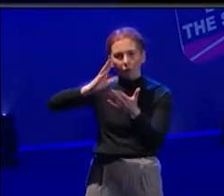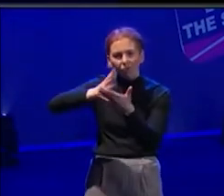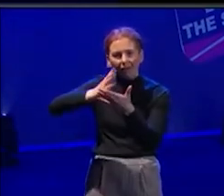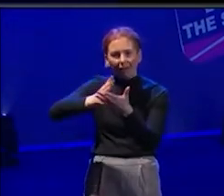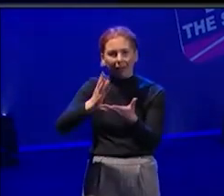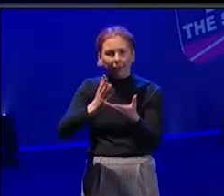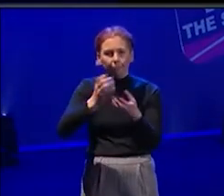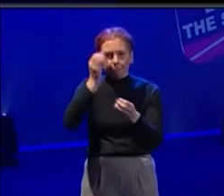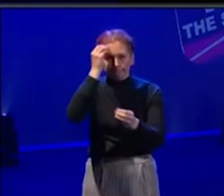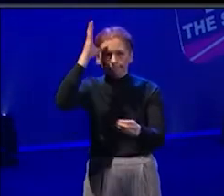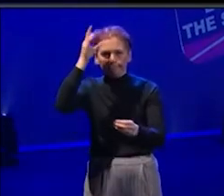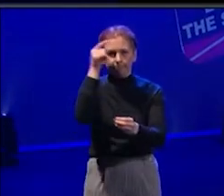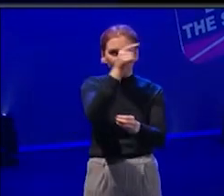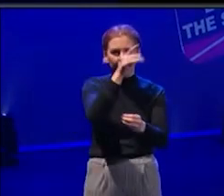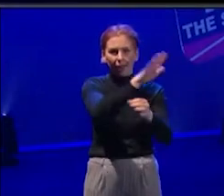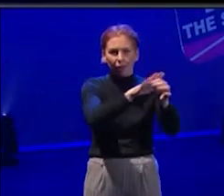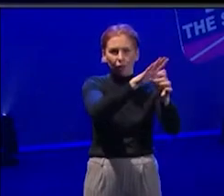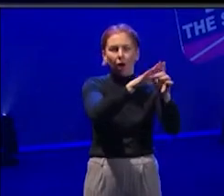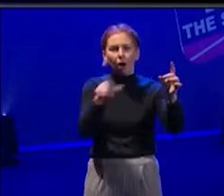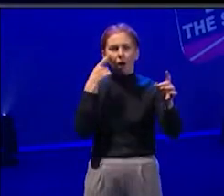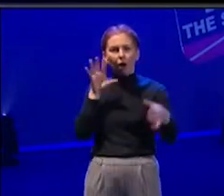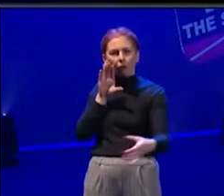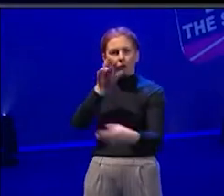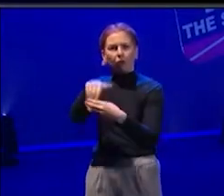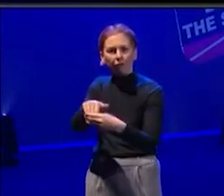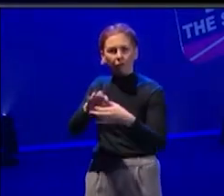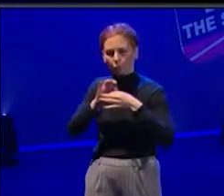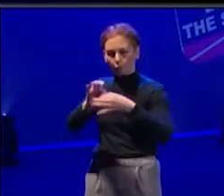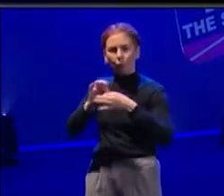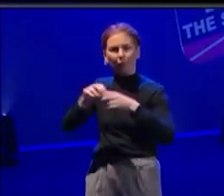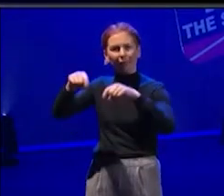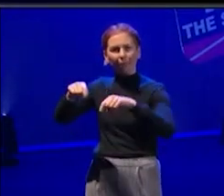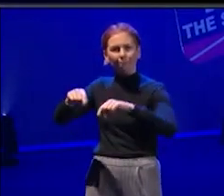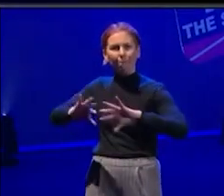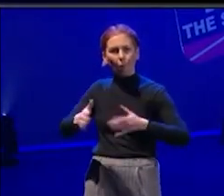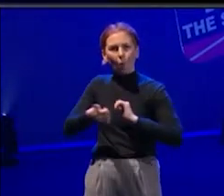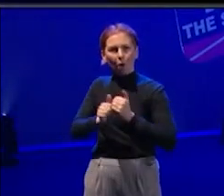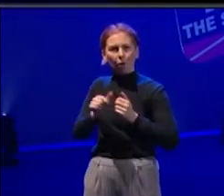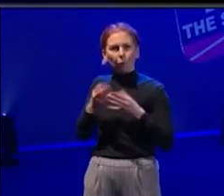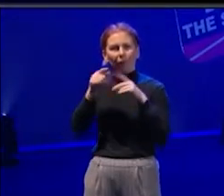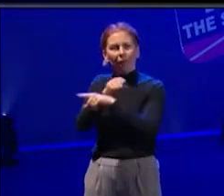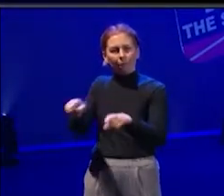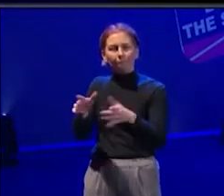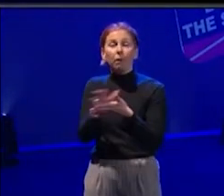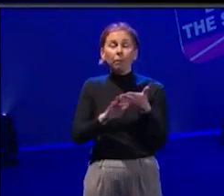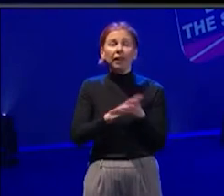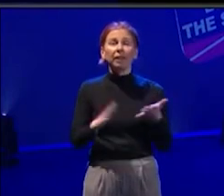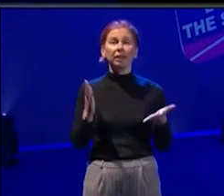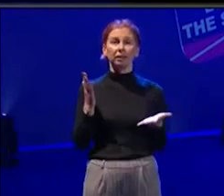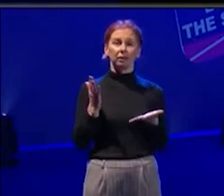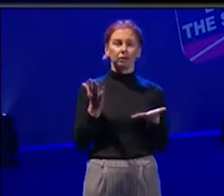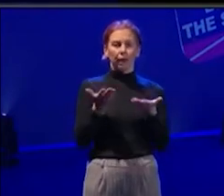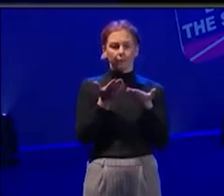that than we are, to be able to collaborate with and partner with, so that it's authentic, and we're not appropriating